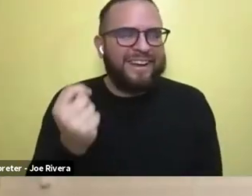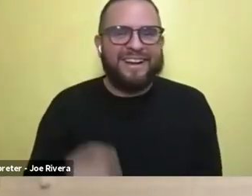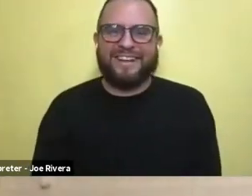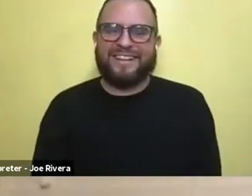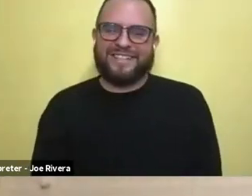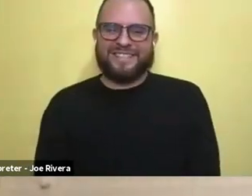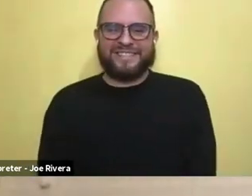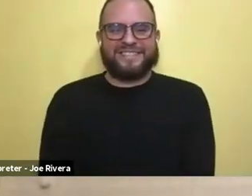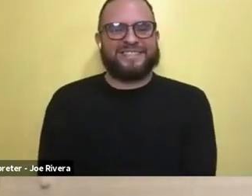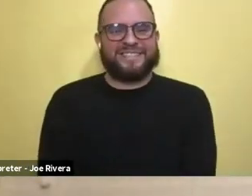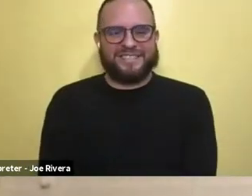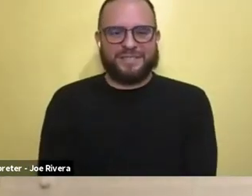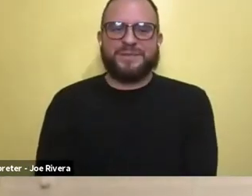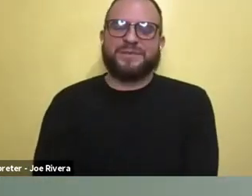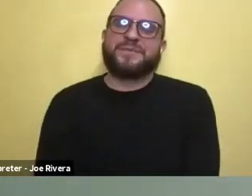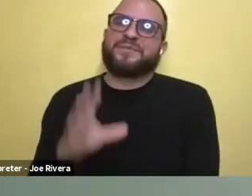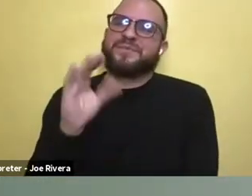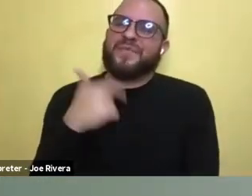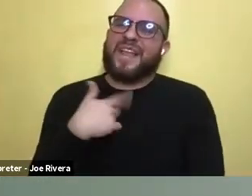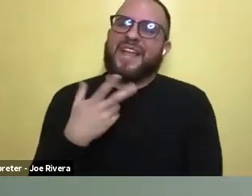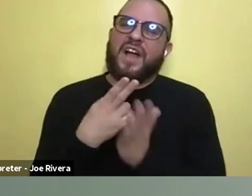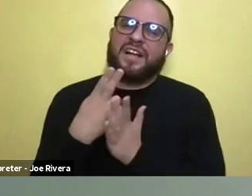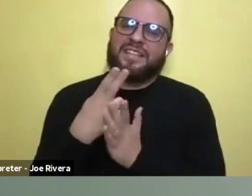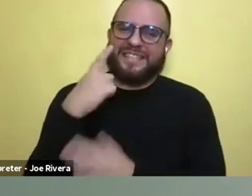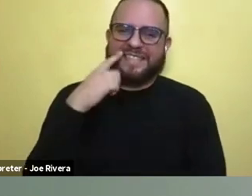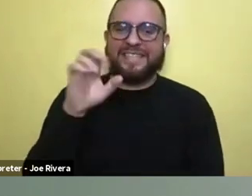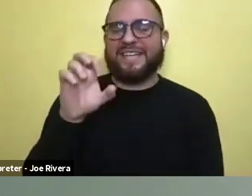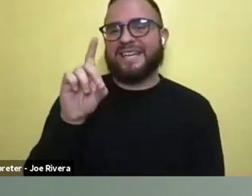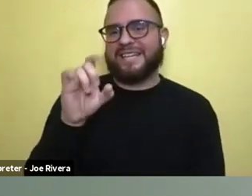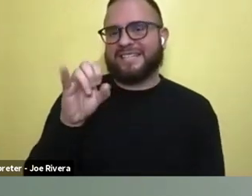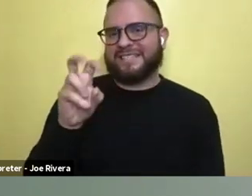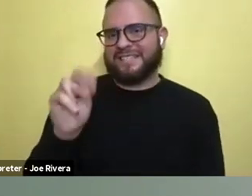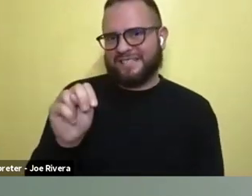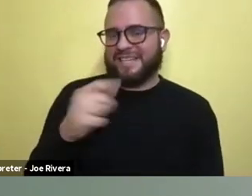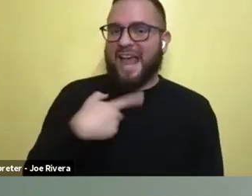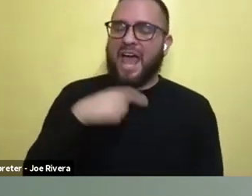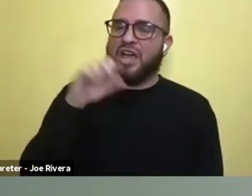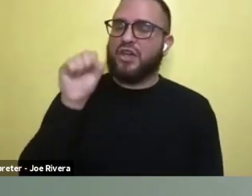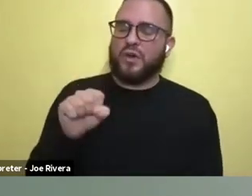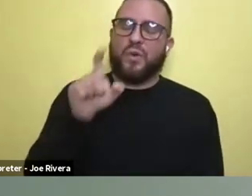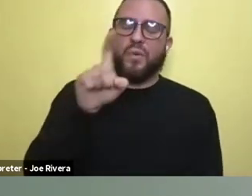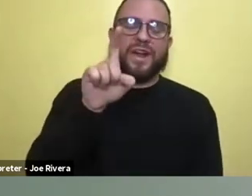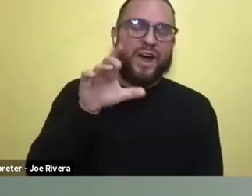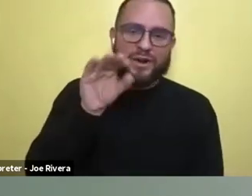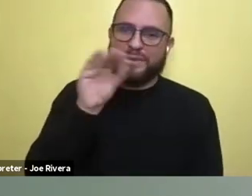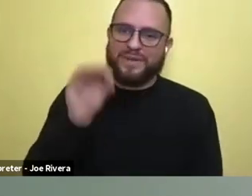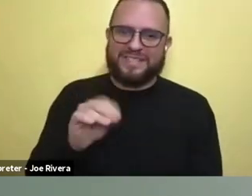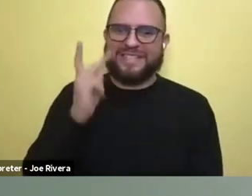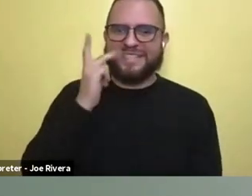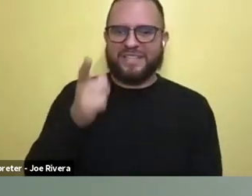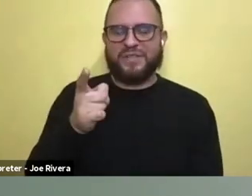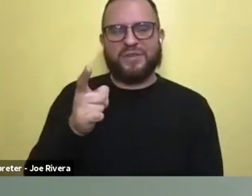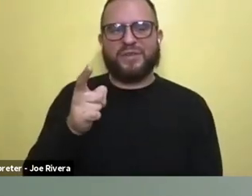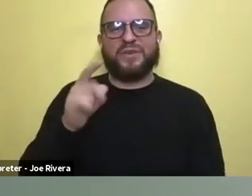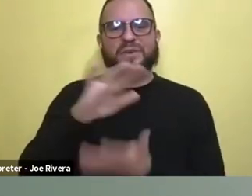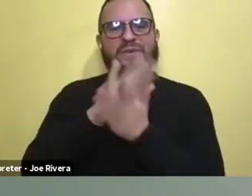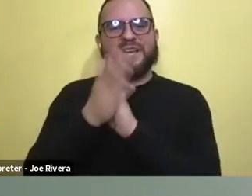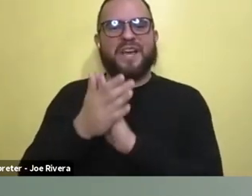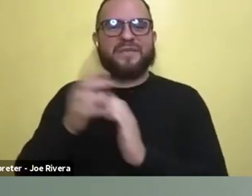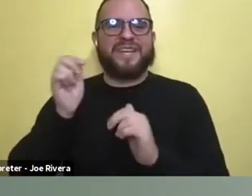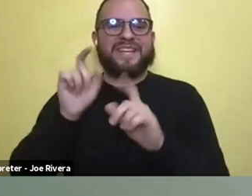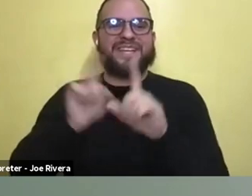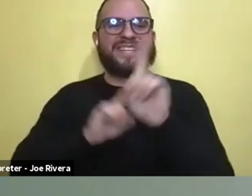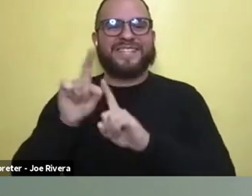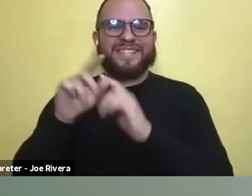And I honestly think Edison, I could definitely 100% see you being a Star Wars character someday. So